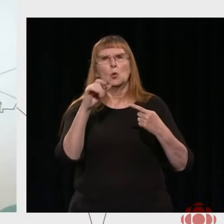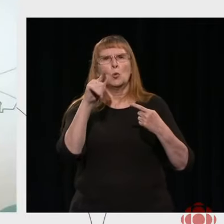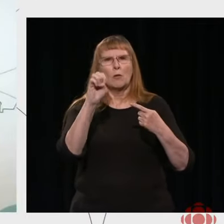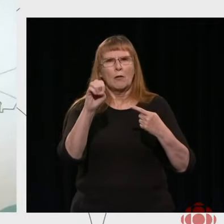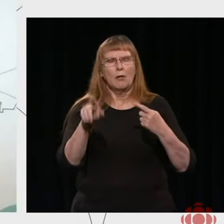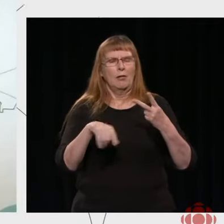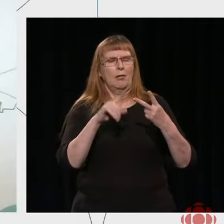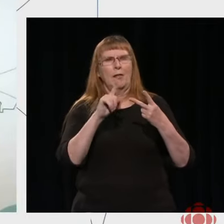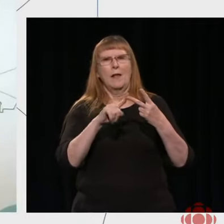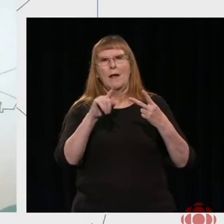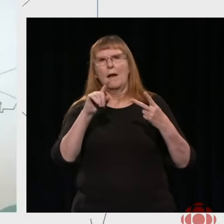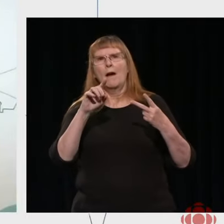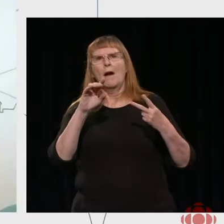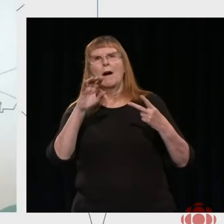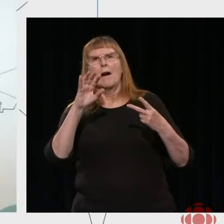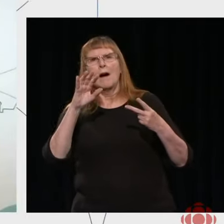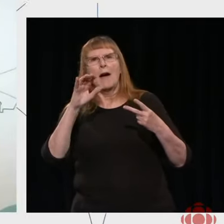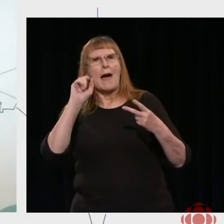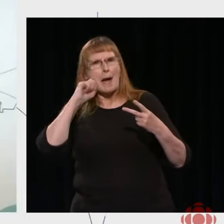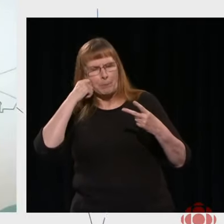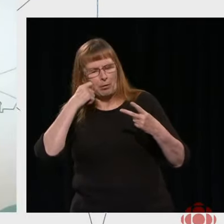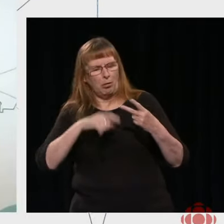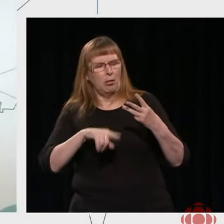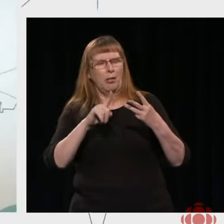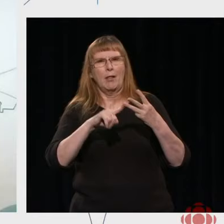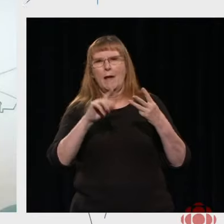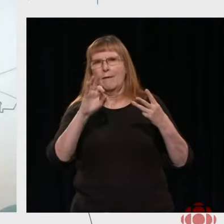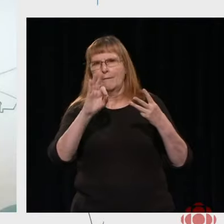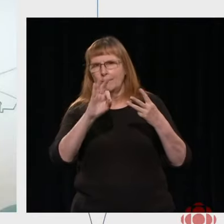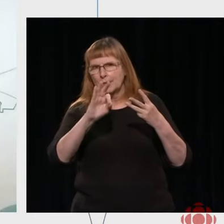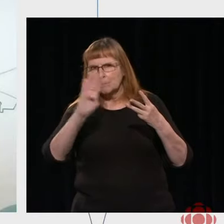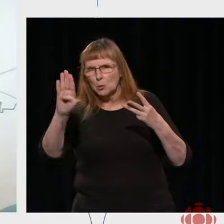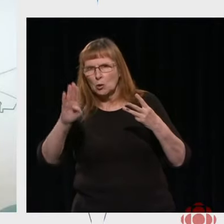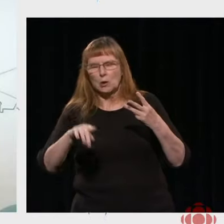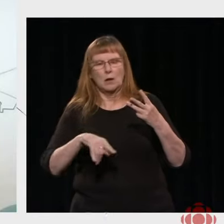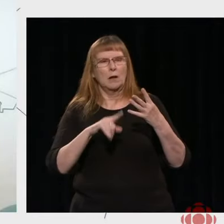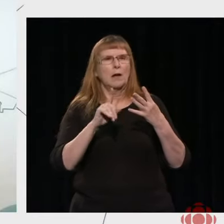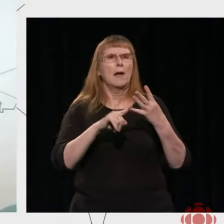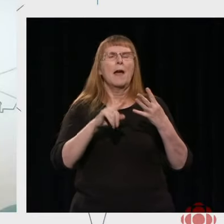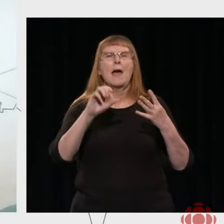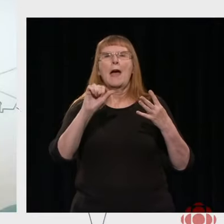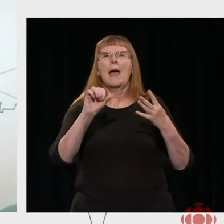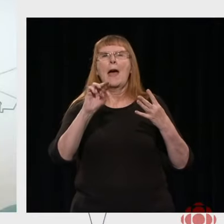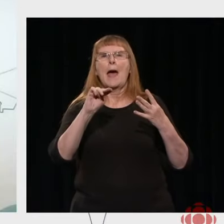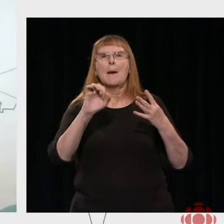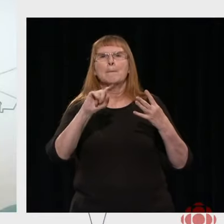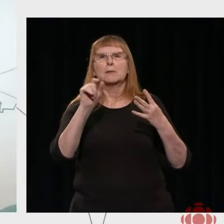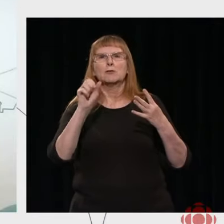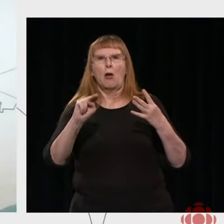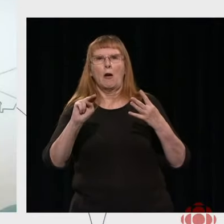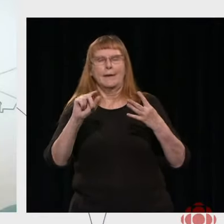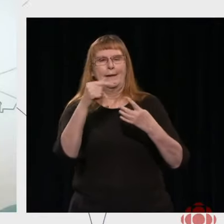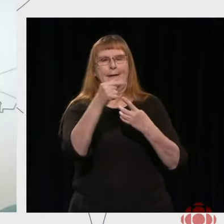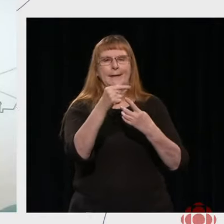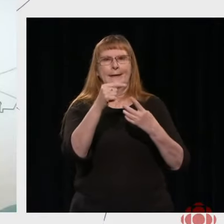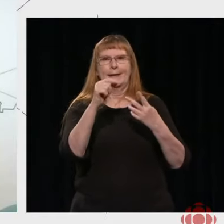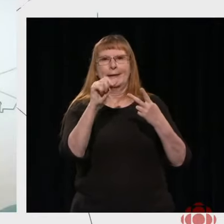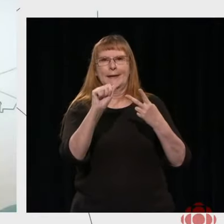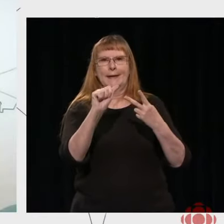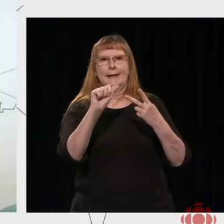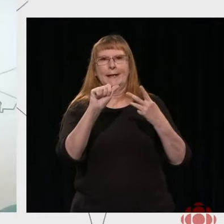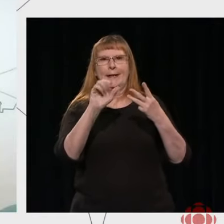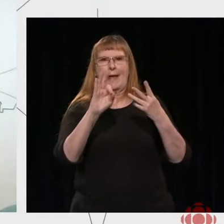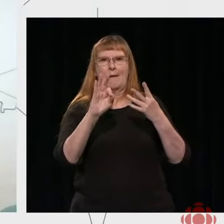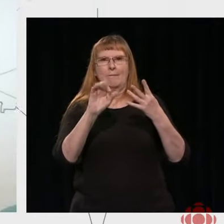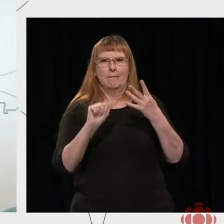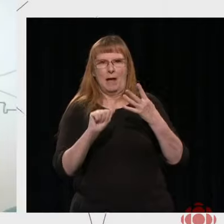interesting question. What an interesting question. Catherine Tate, do you have any thoughts to share on this